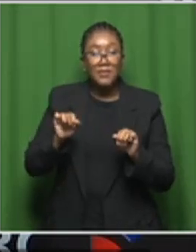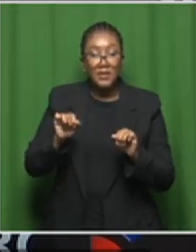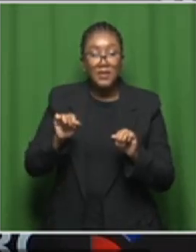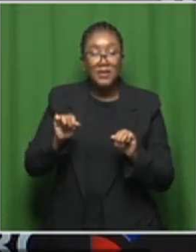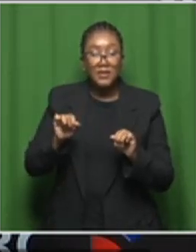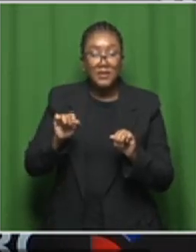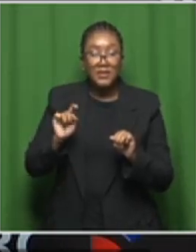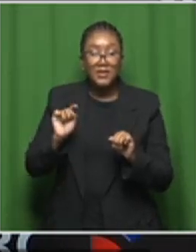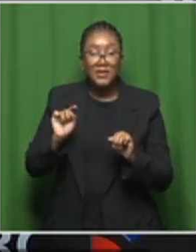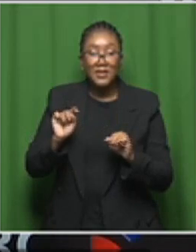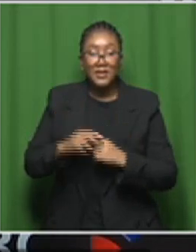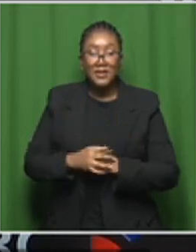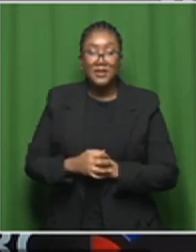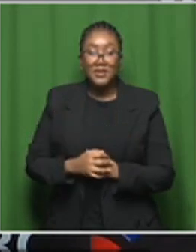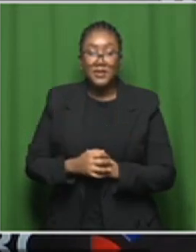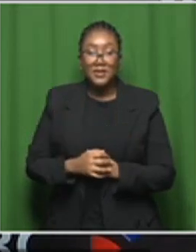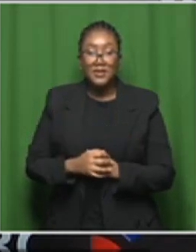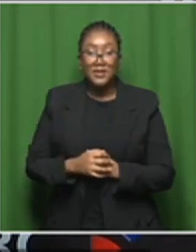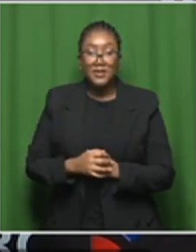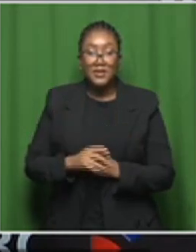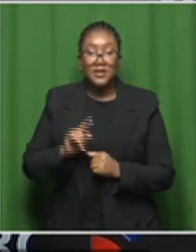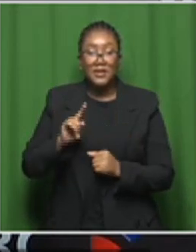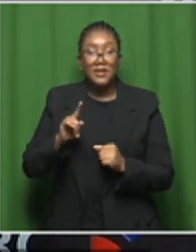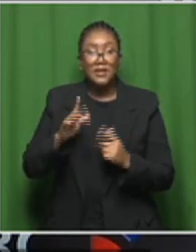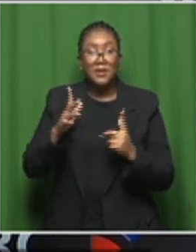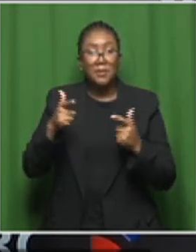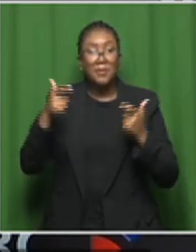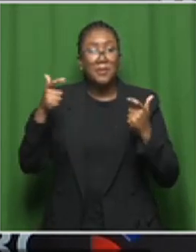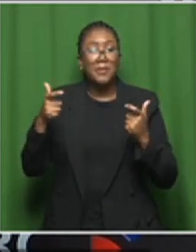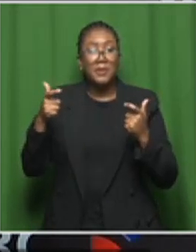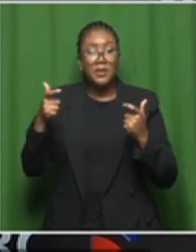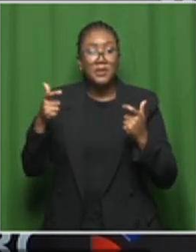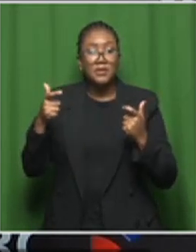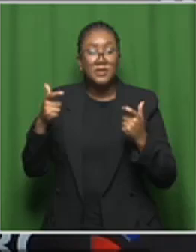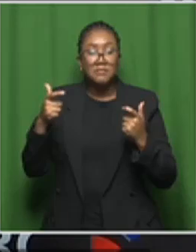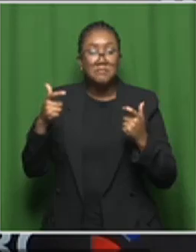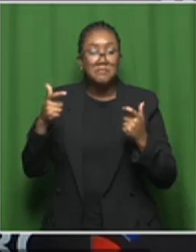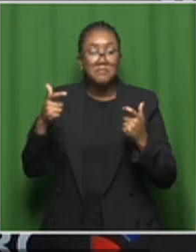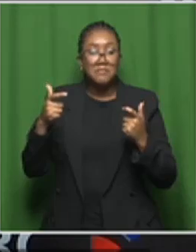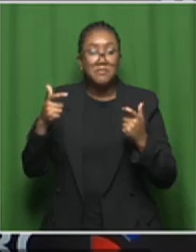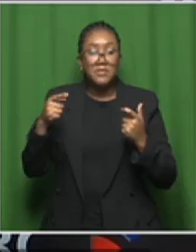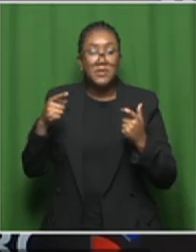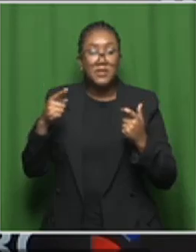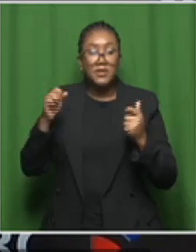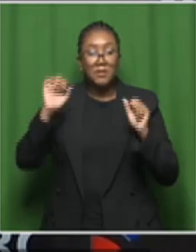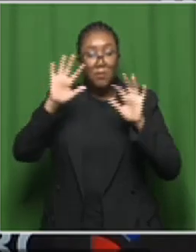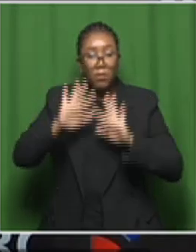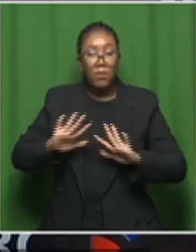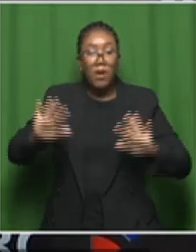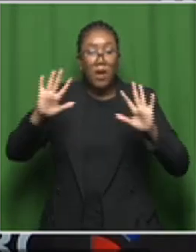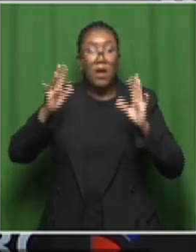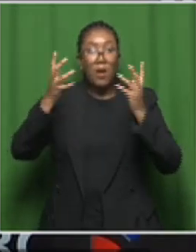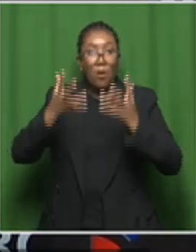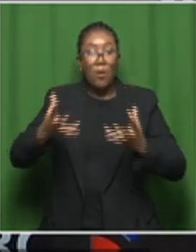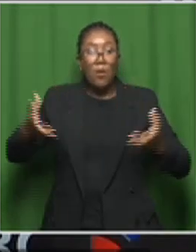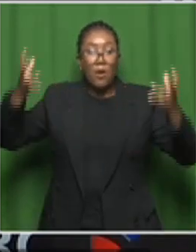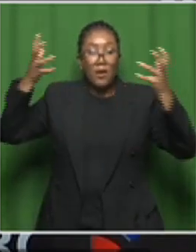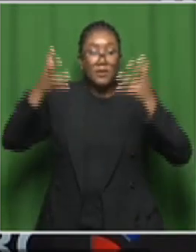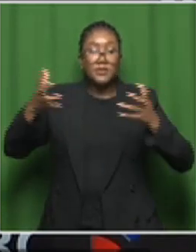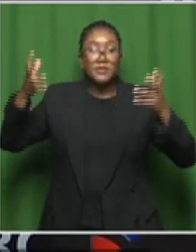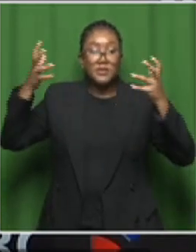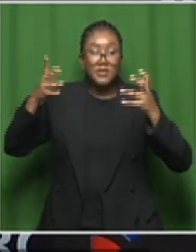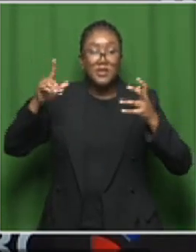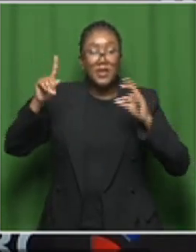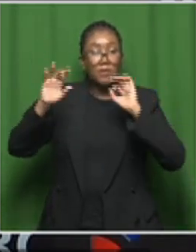So, a very large, you know, galaxy and these giant